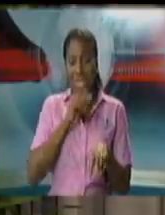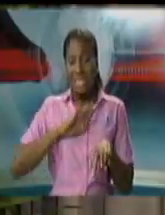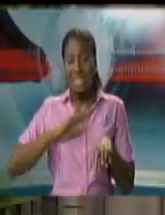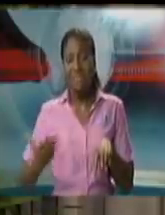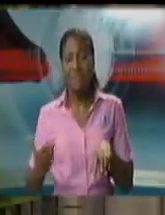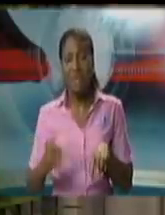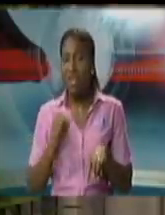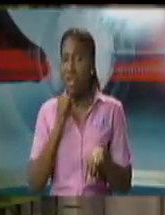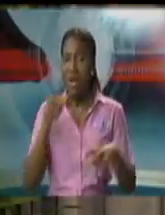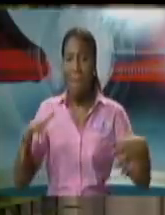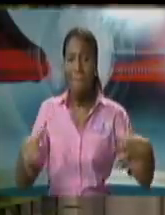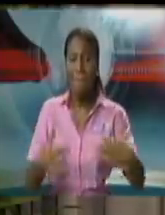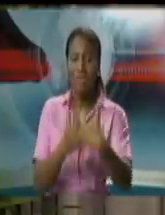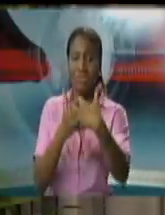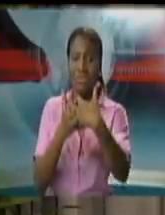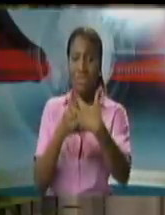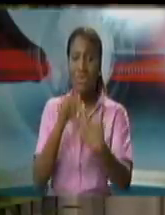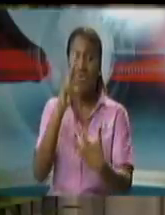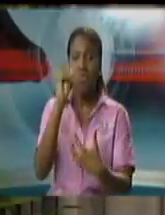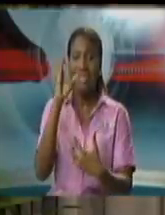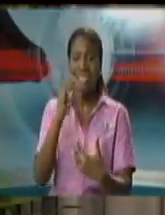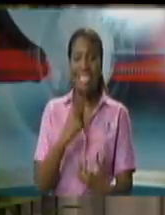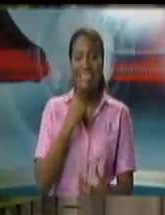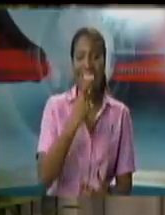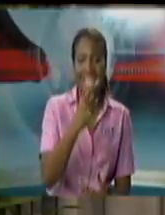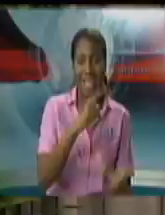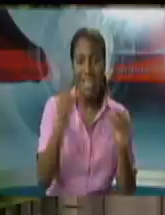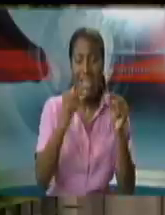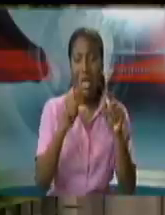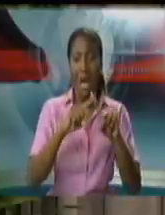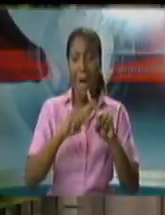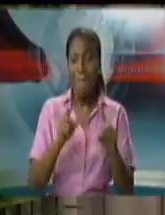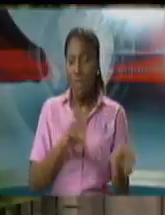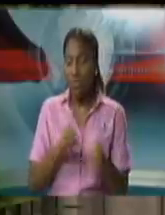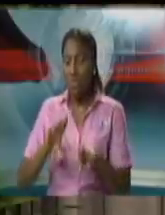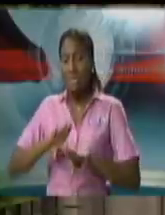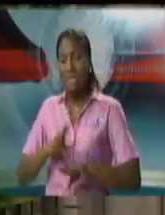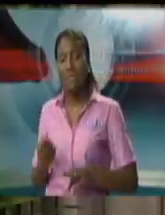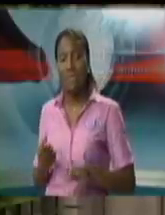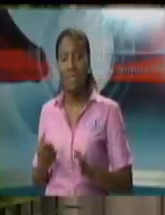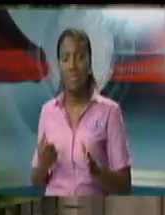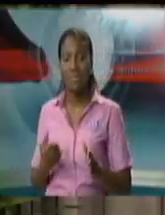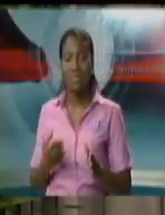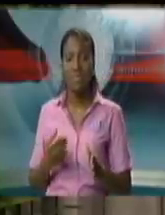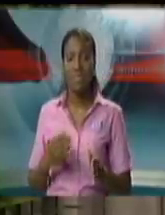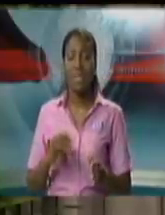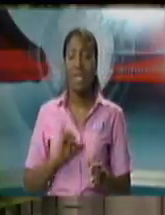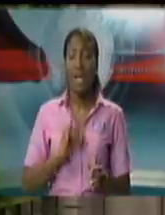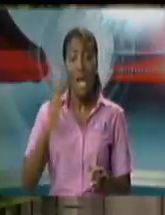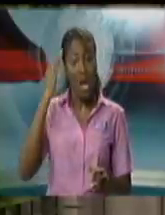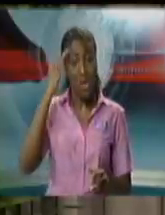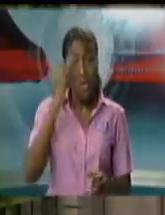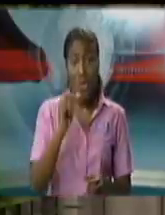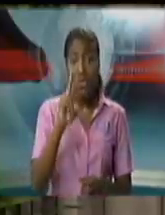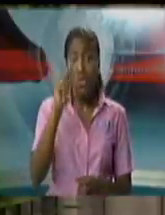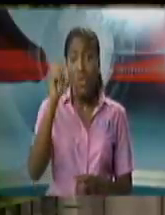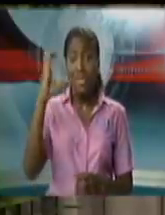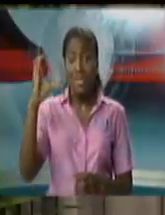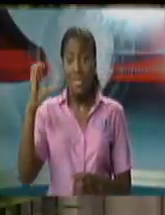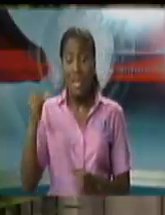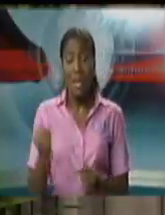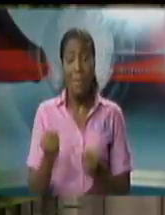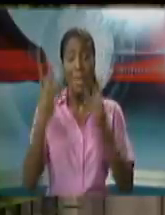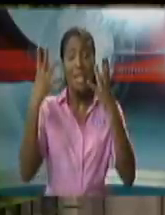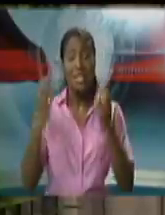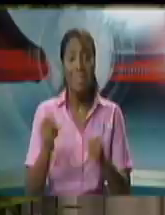of the equation i can tell you we received quite a number of suggestions from colleagues opposite a number of colleagues have spoken to